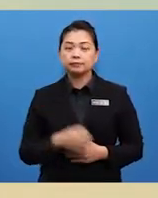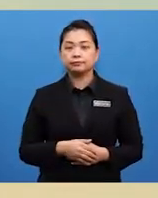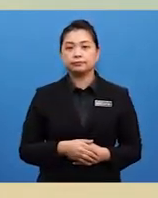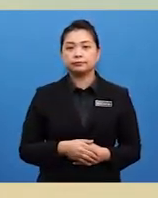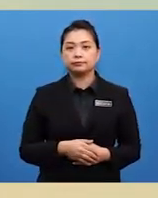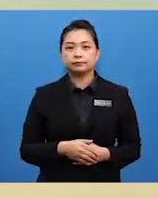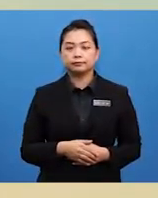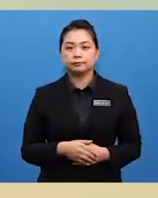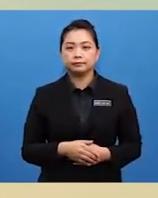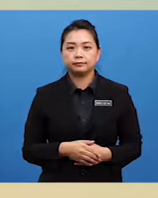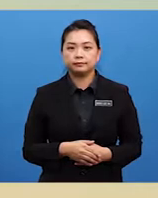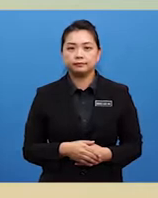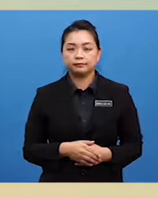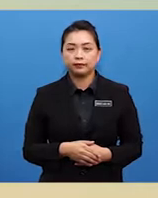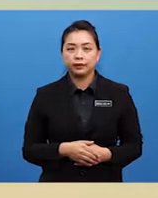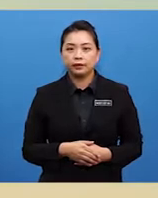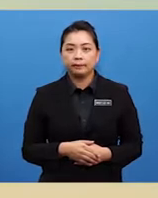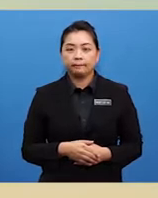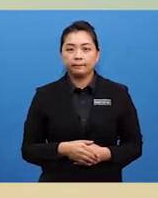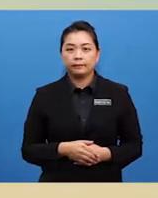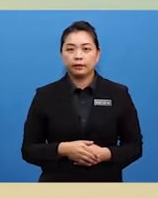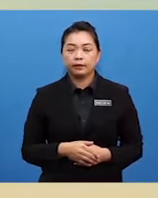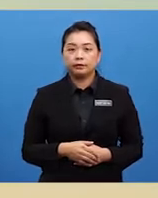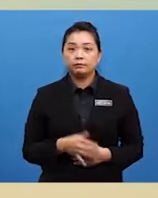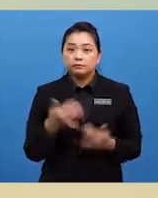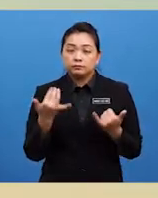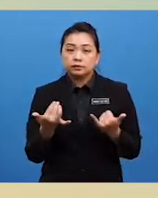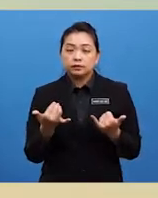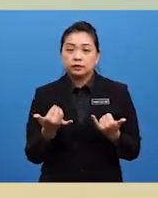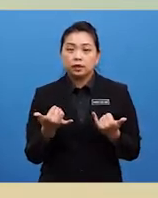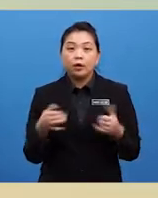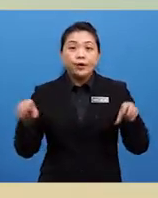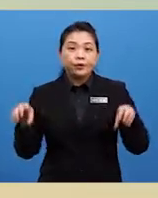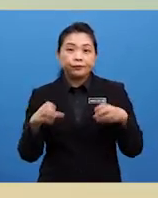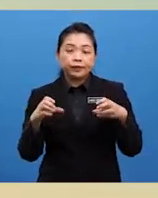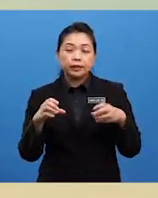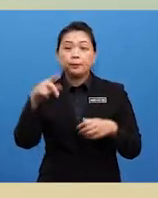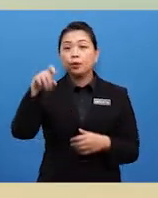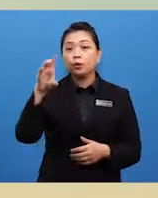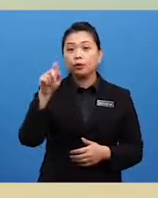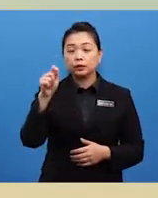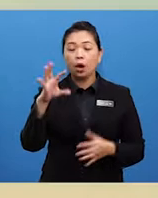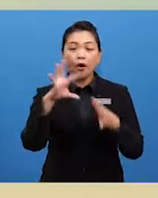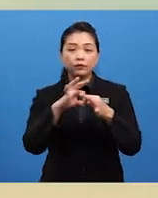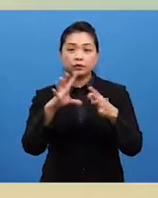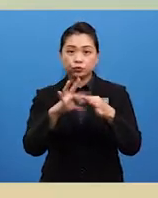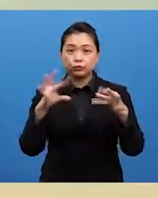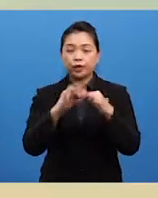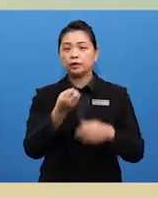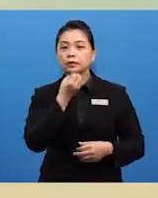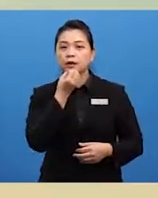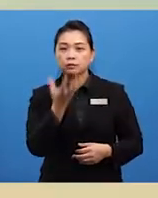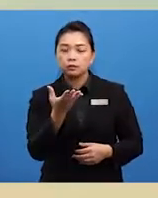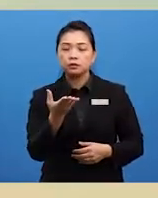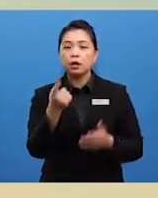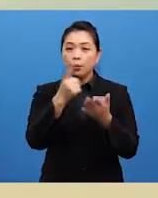and place of the story. Then, briefly create the plot of the story which